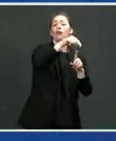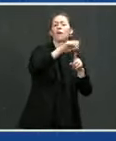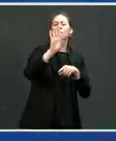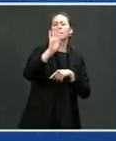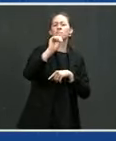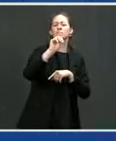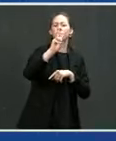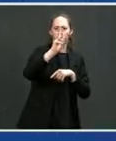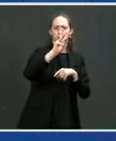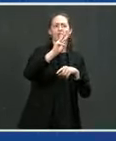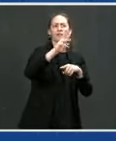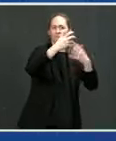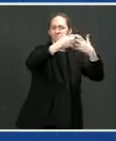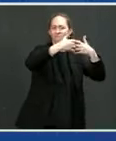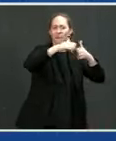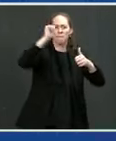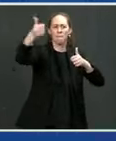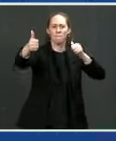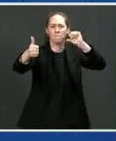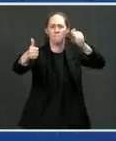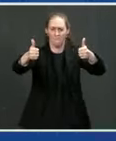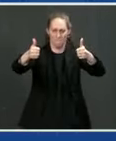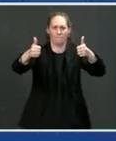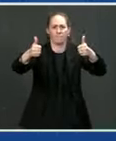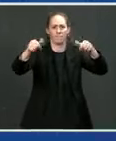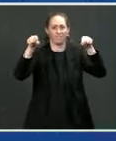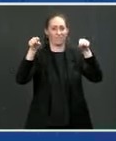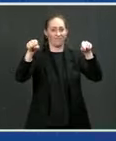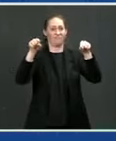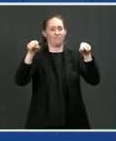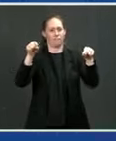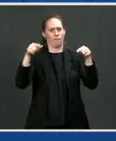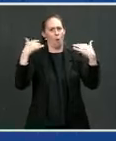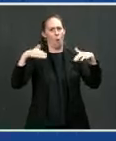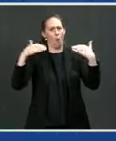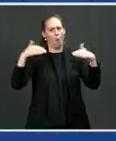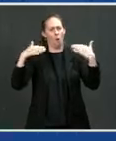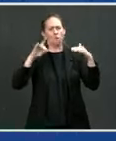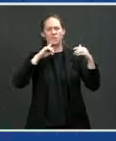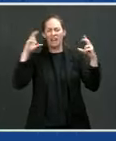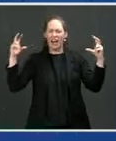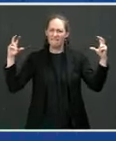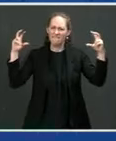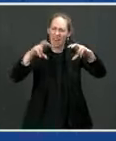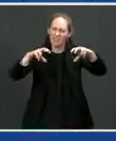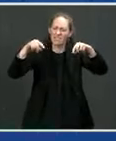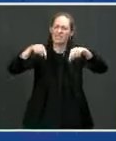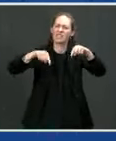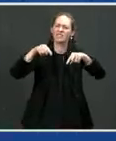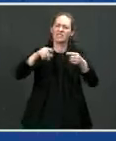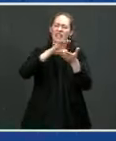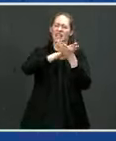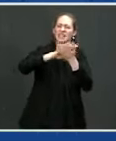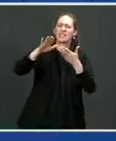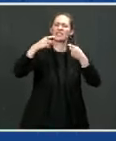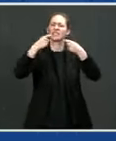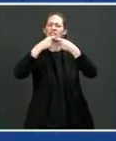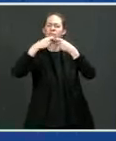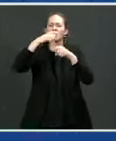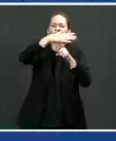All of those companies are at the vanguard of this effort. So it's something that we're very proud of and Proterra is very much a part of that.